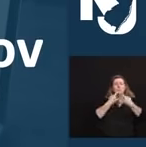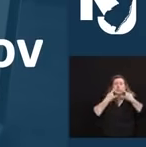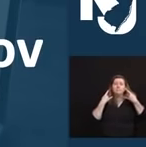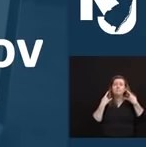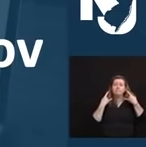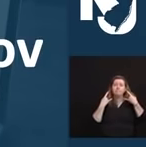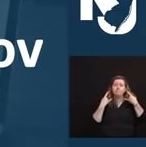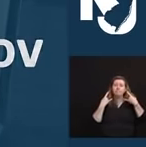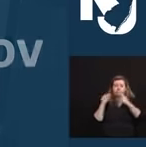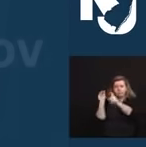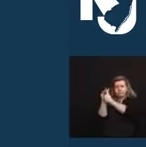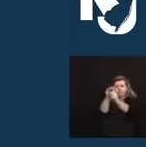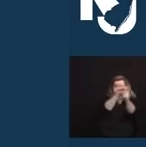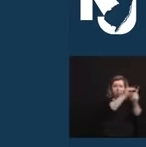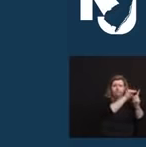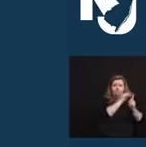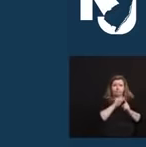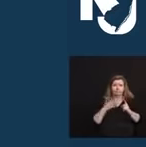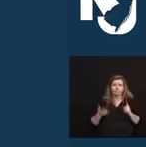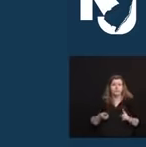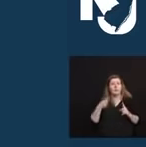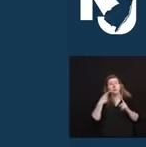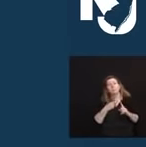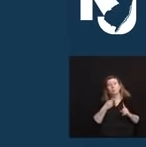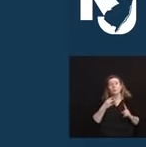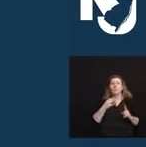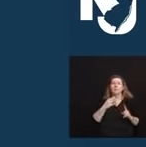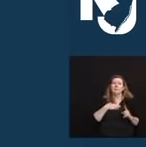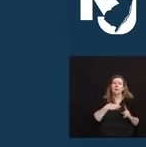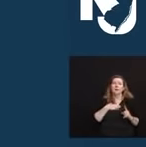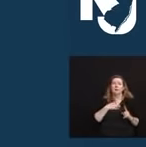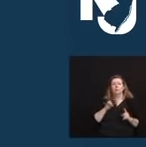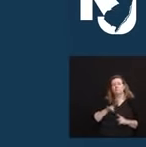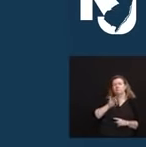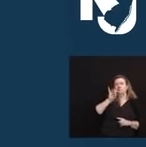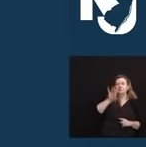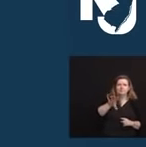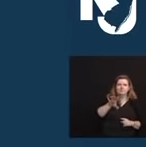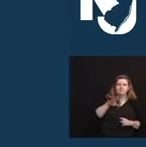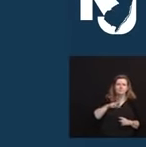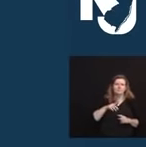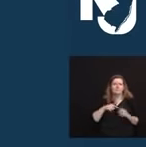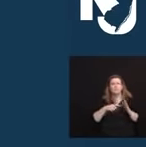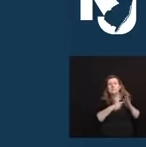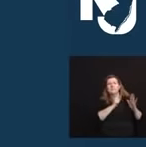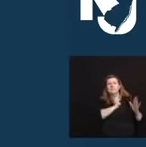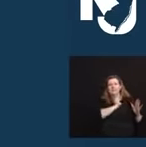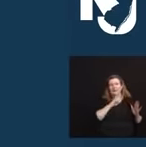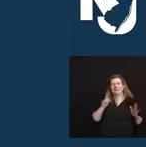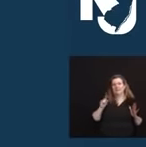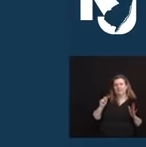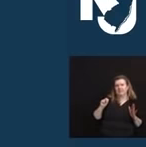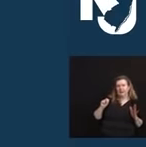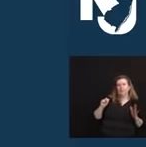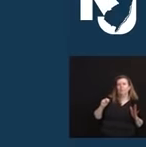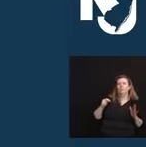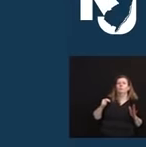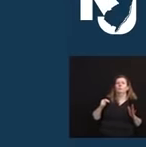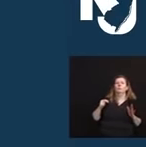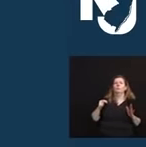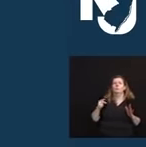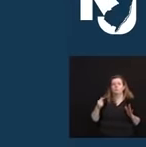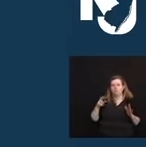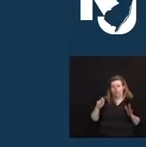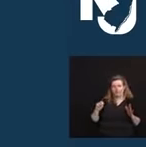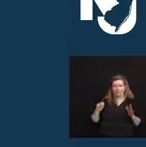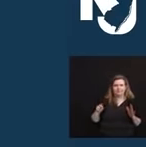And on a point of personal privilege, this is on behalf of Dan Bryan and myself, I want to remember one more person we just lost, though not from COVID-19.